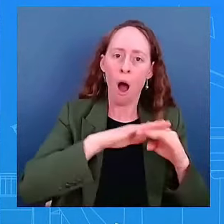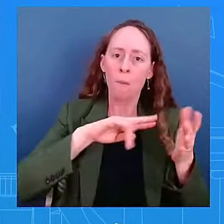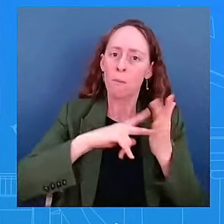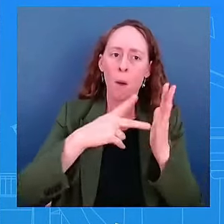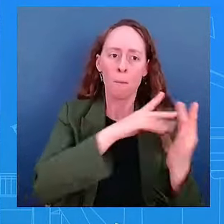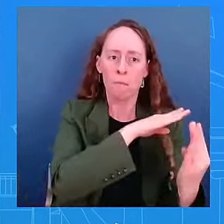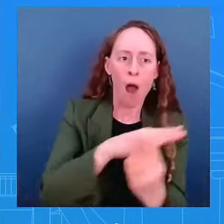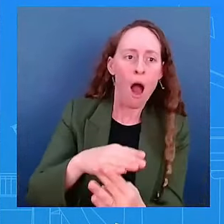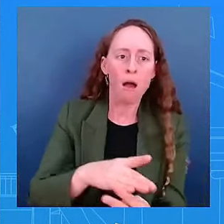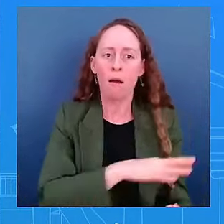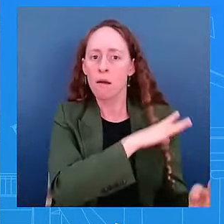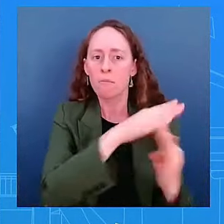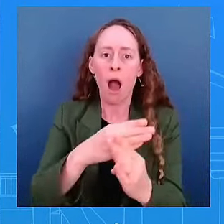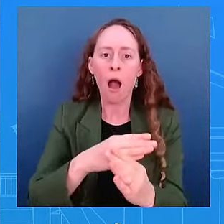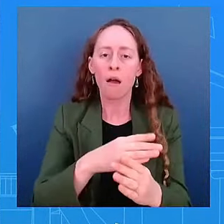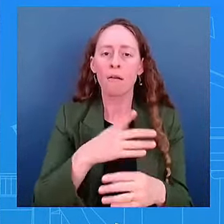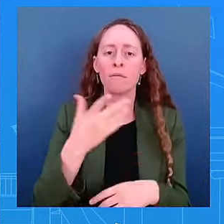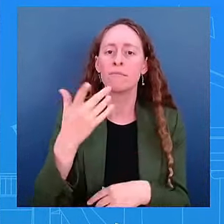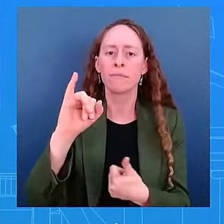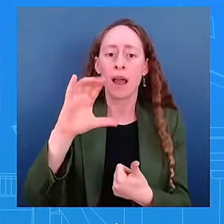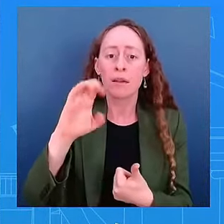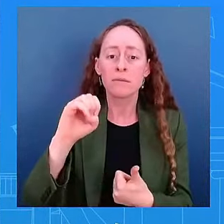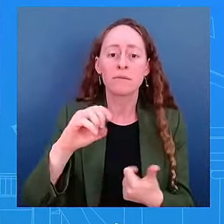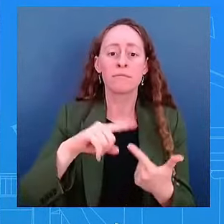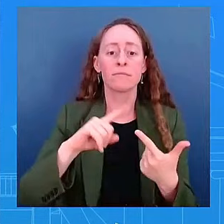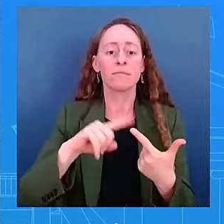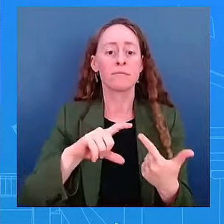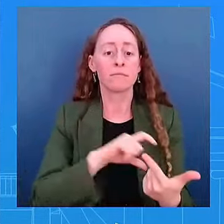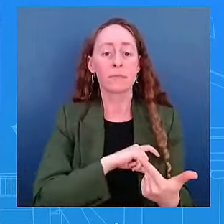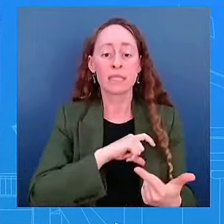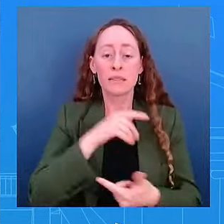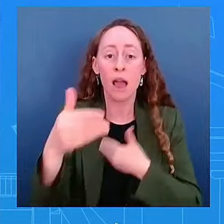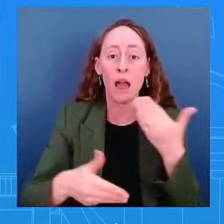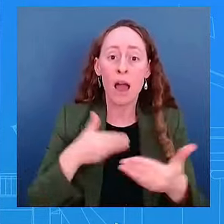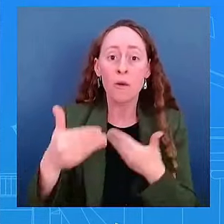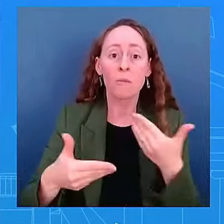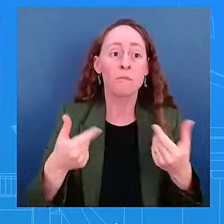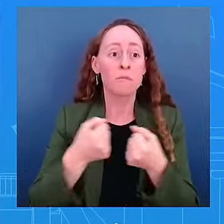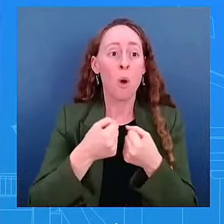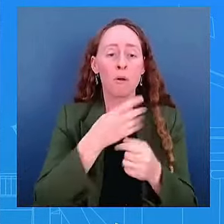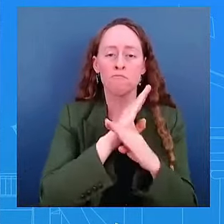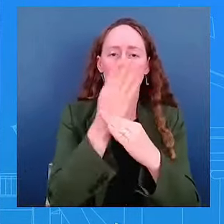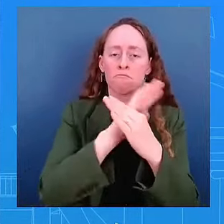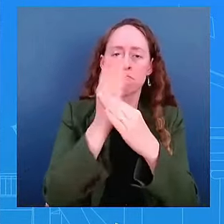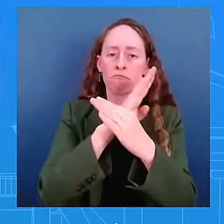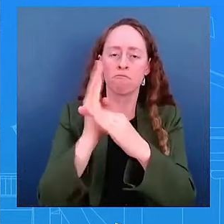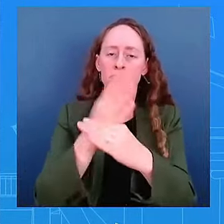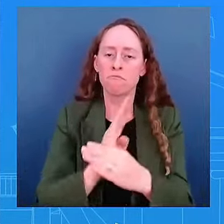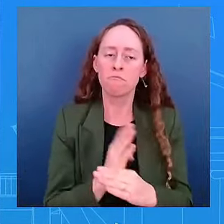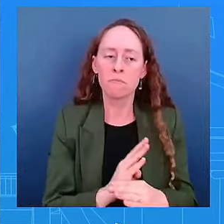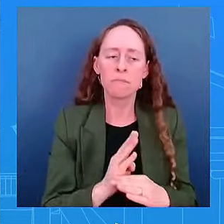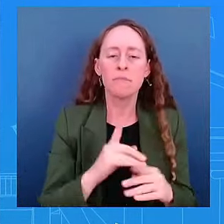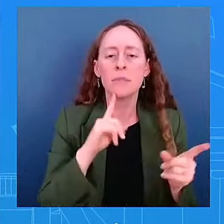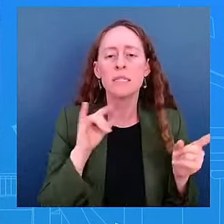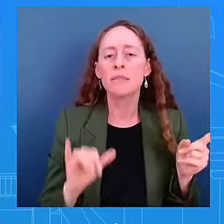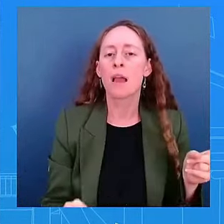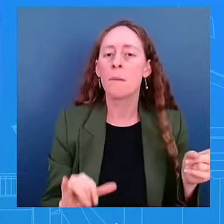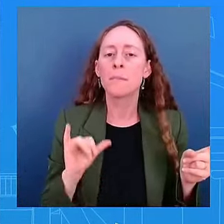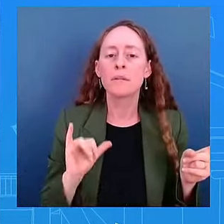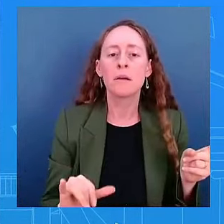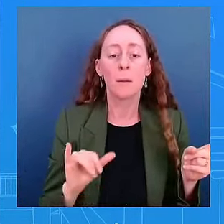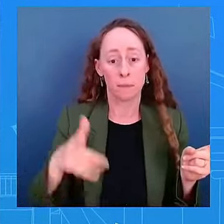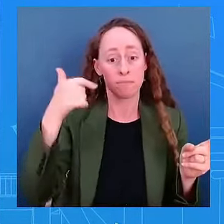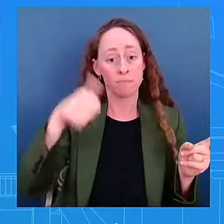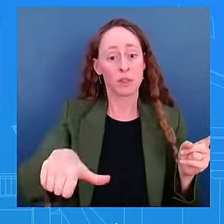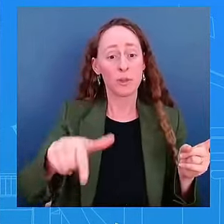And this is what they've been doing. This is what they've been doing. Let's not forget the bipartisan, a really tough, important bipartisan piece of legislation